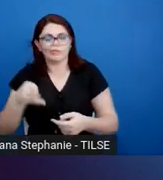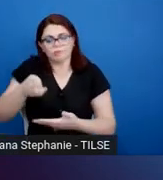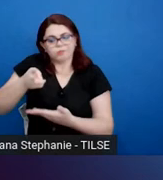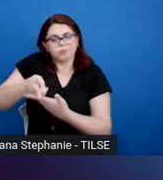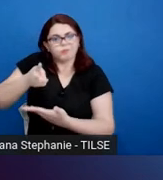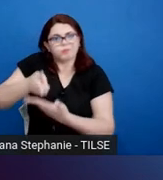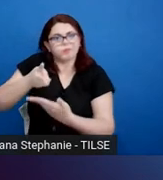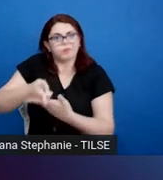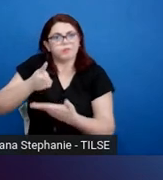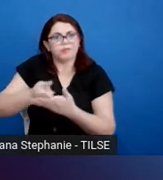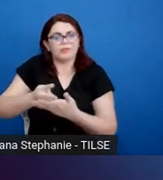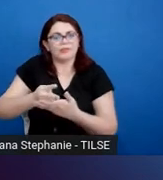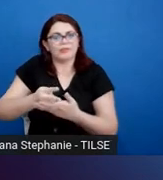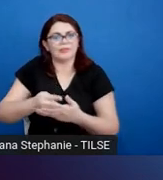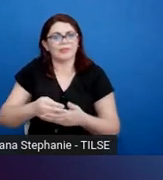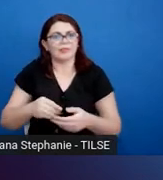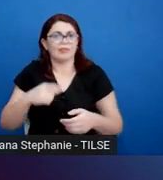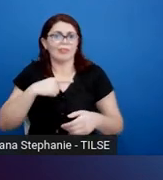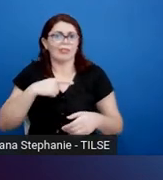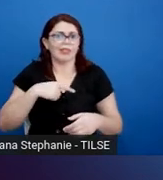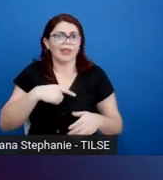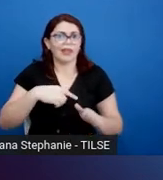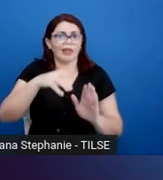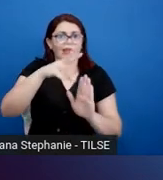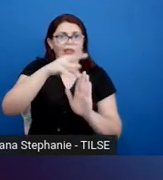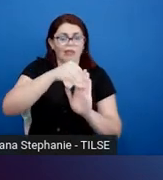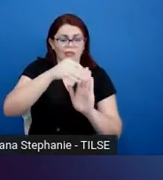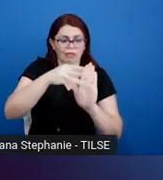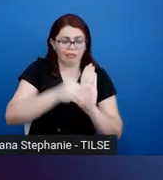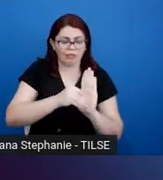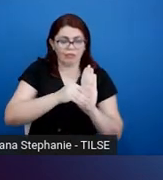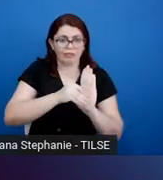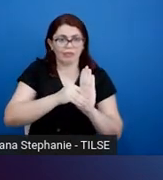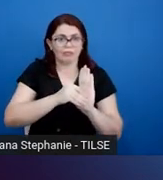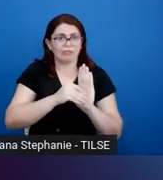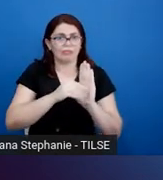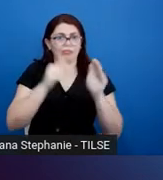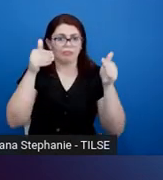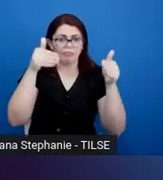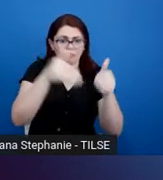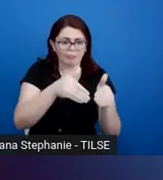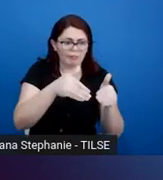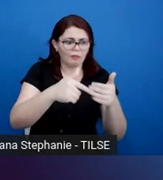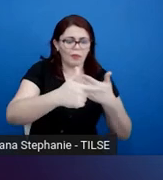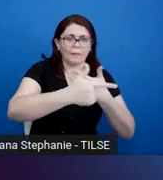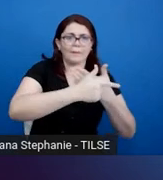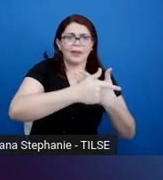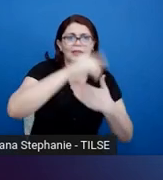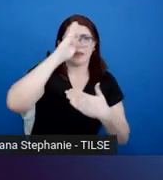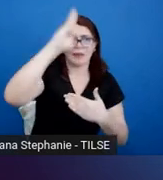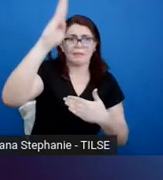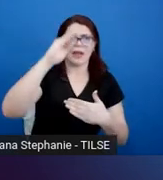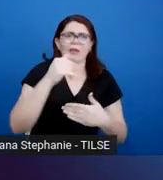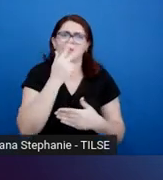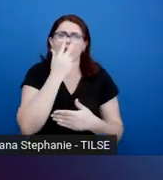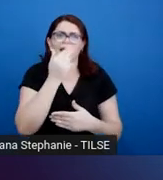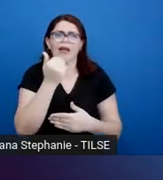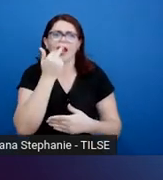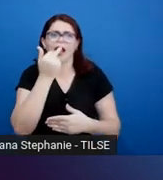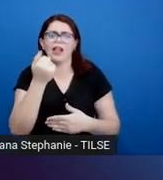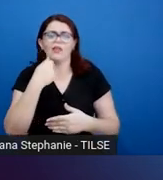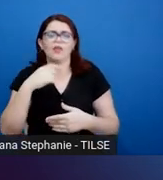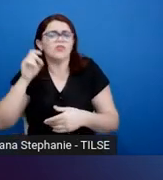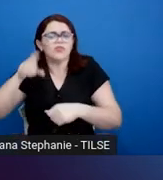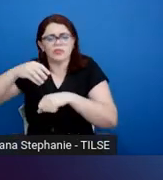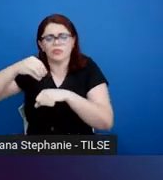instruction on the far left-hand side. So where content plays a central role and language is considered to be the vehicle by